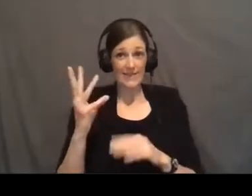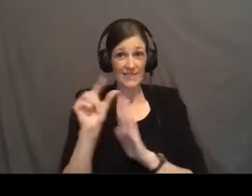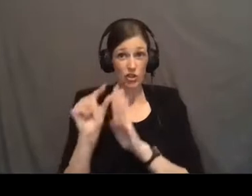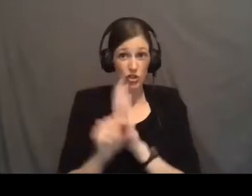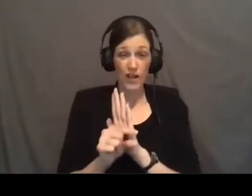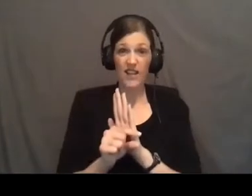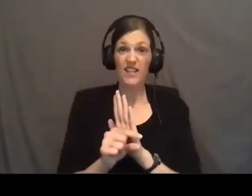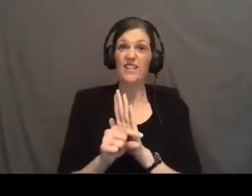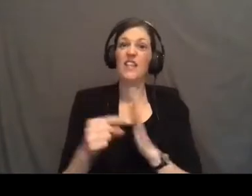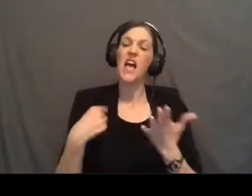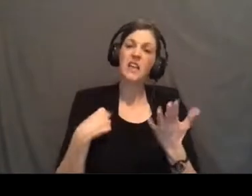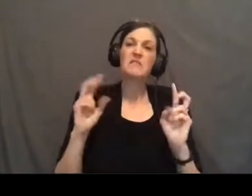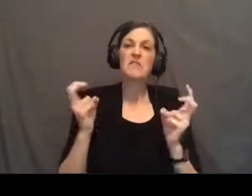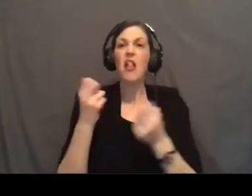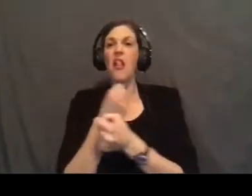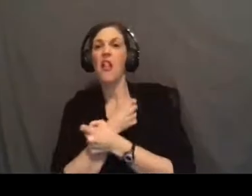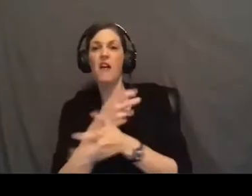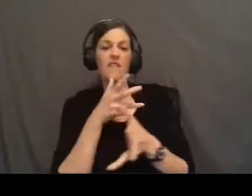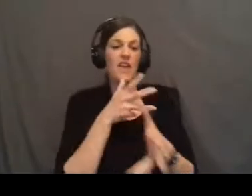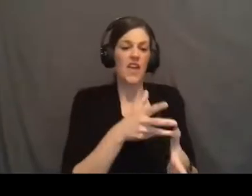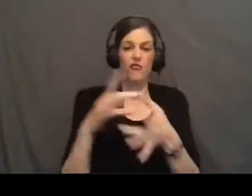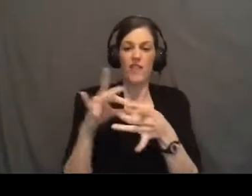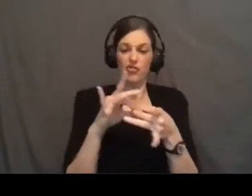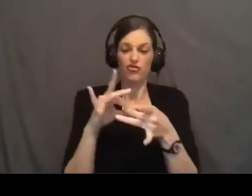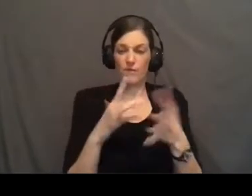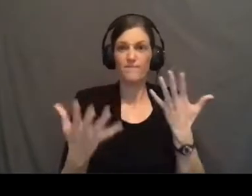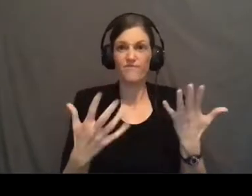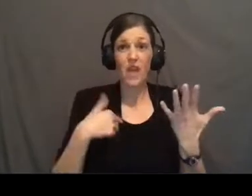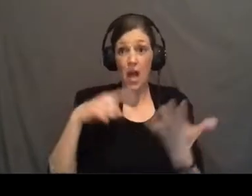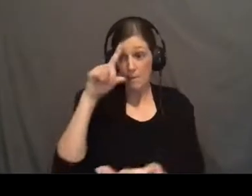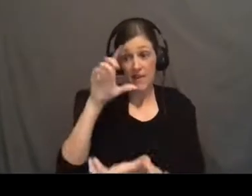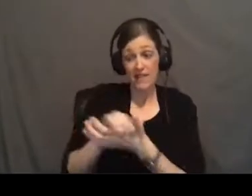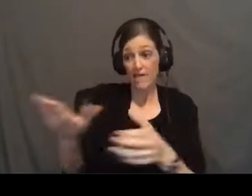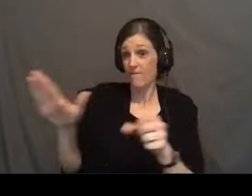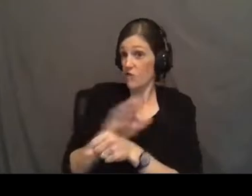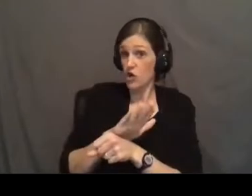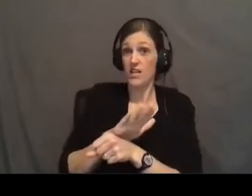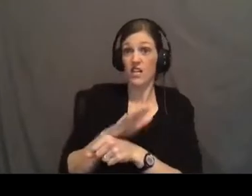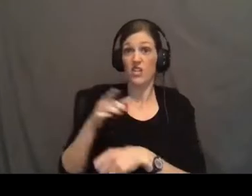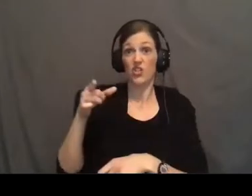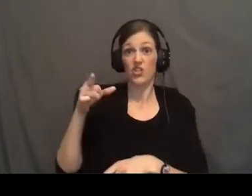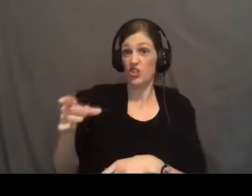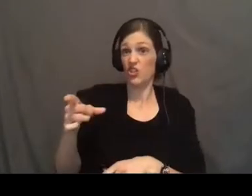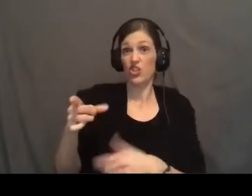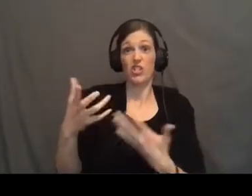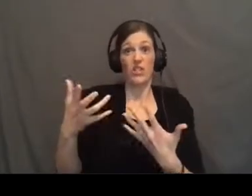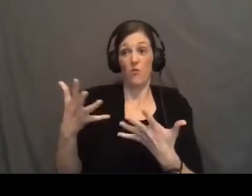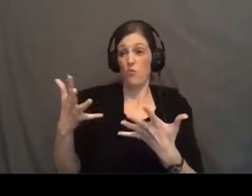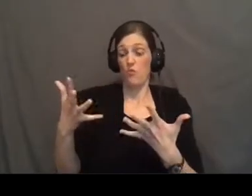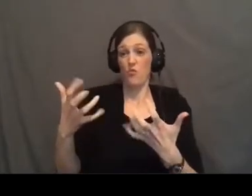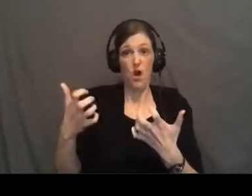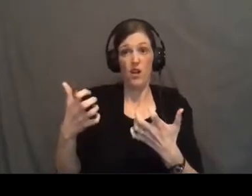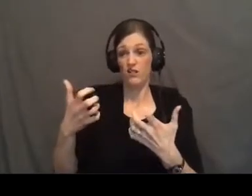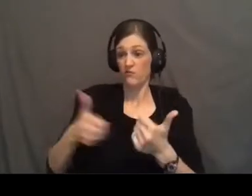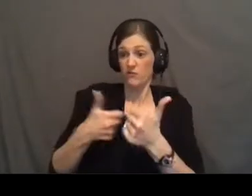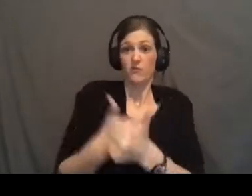that I had a love-hate relationship with. I mean, I believed, completely believed, that she had it out for me, and I have the